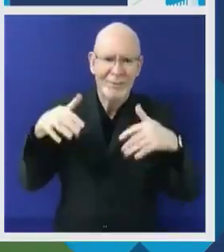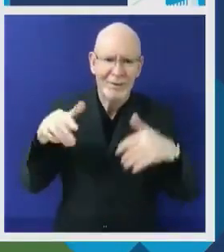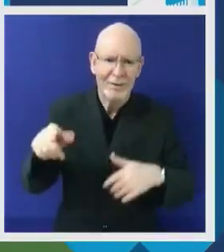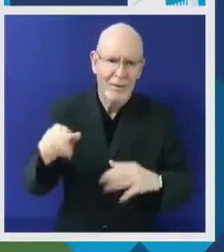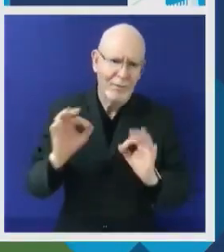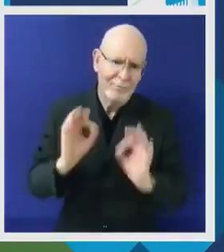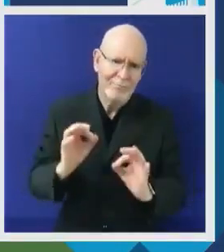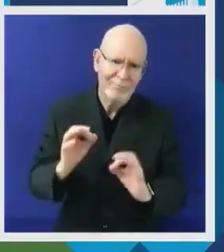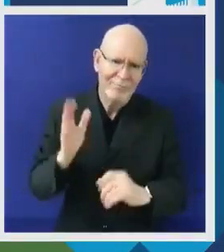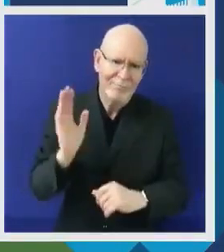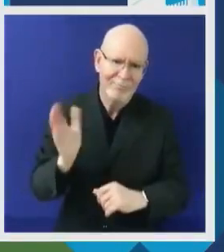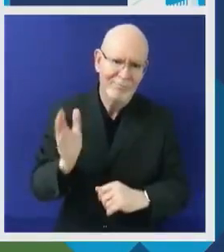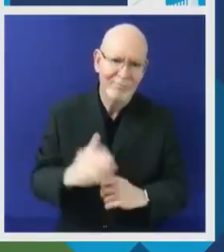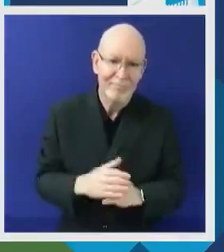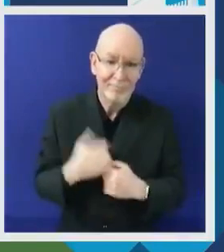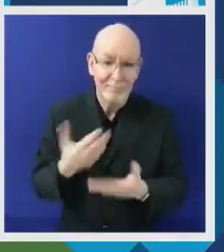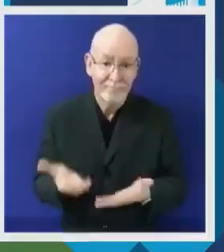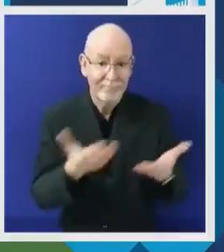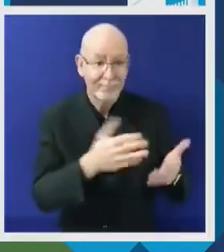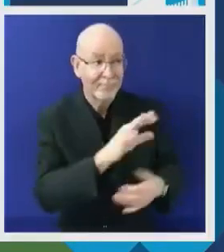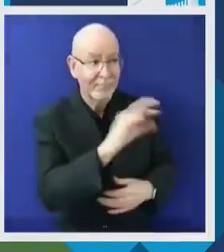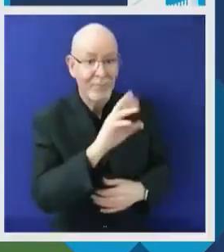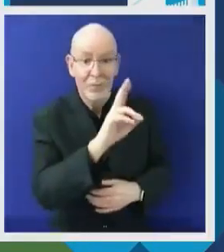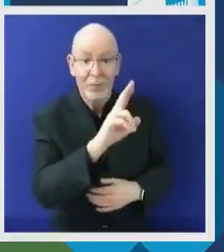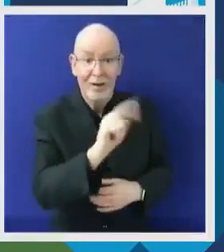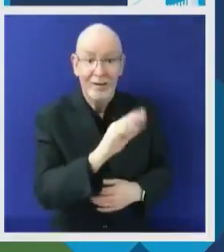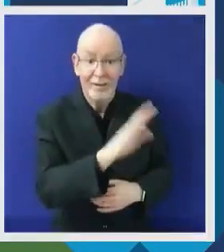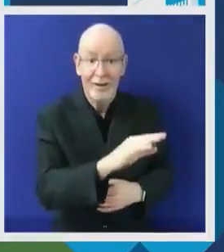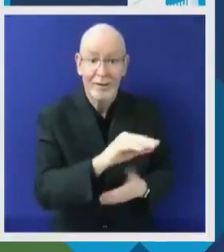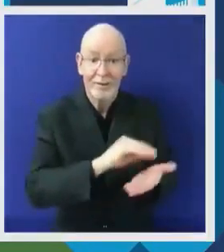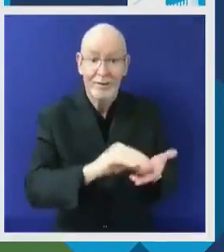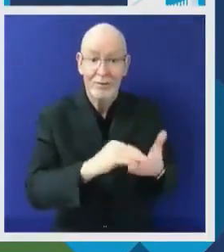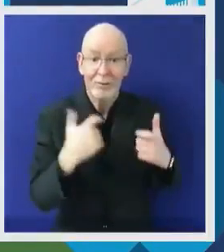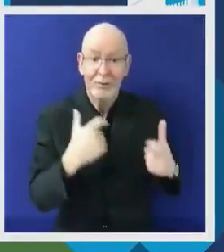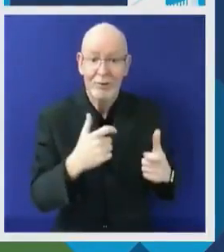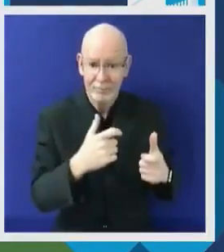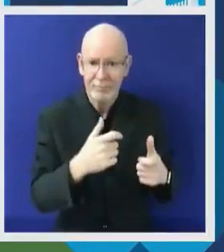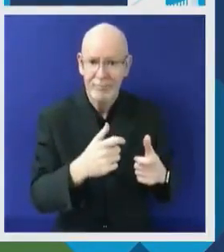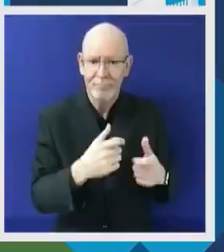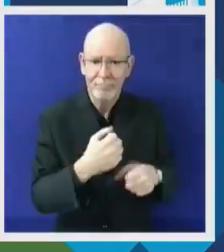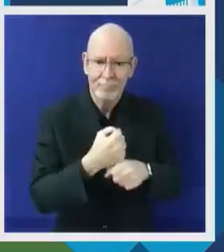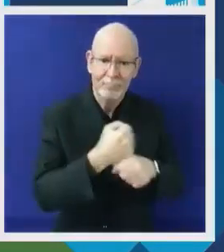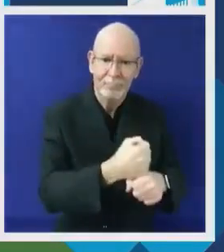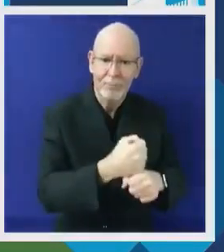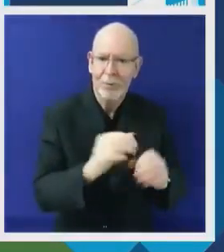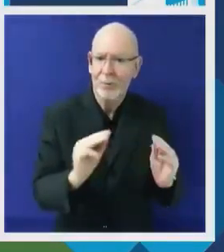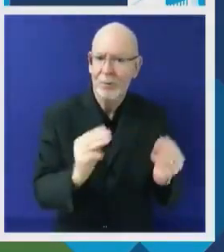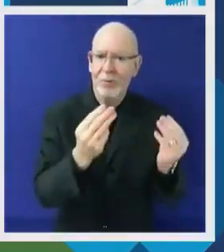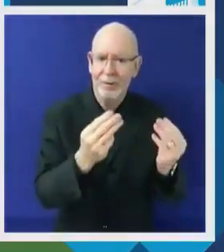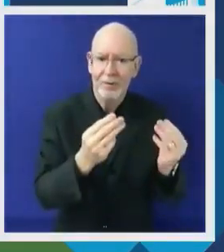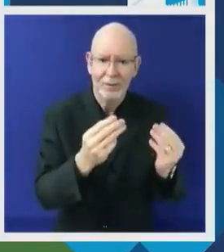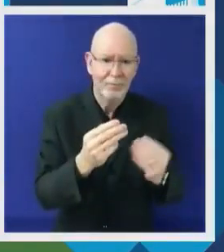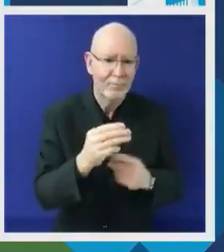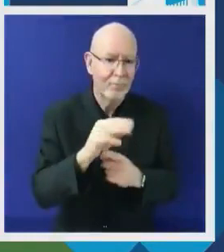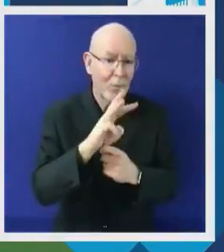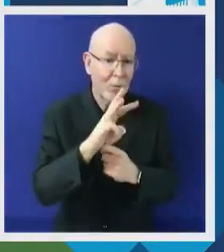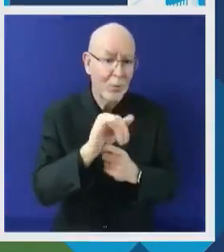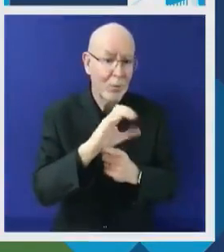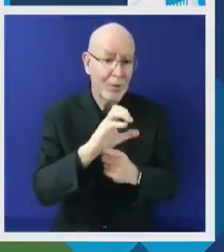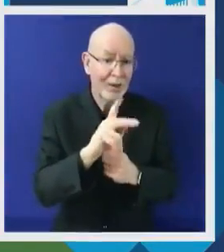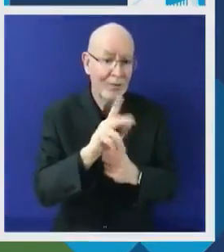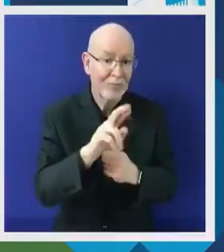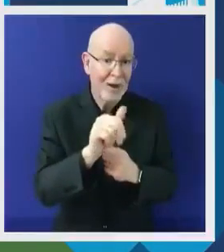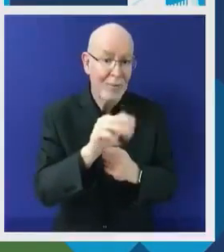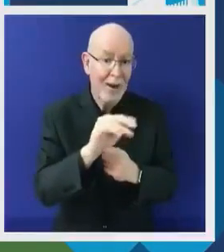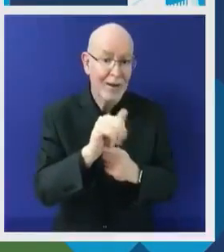Wherever you are, thank you for taking time to join us. Welcome to the 10th anniversary of the ECOSOC Youth Forum.